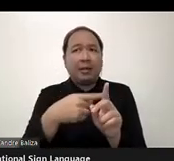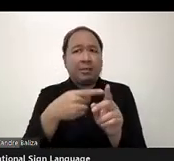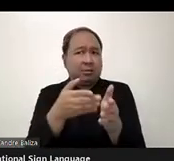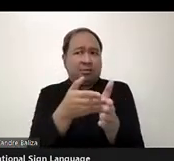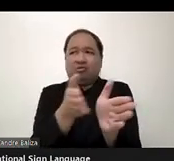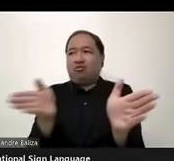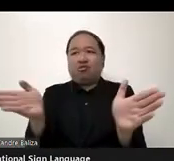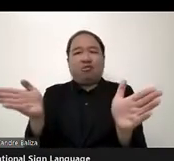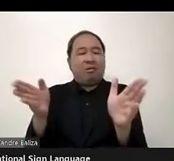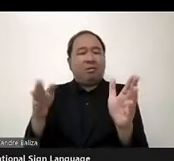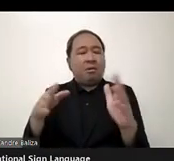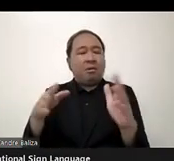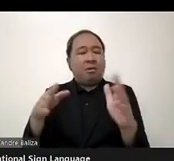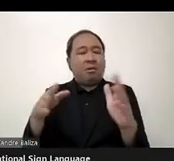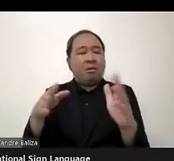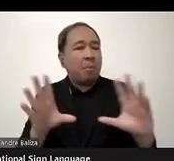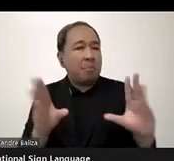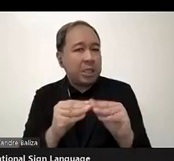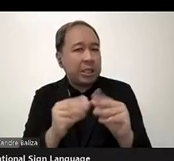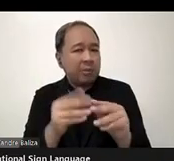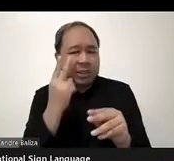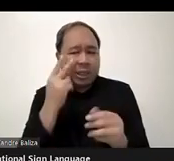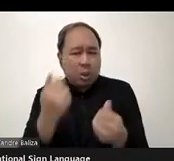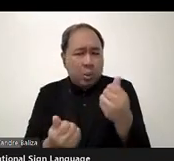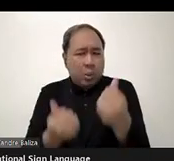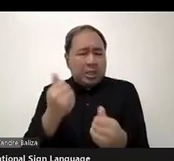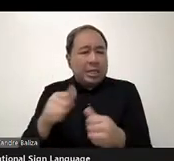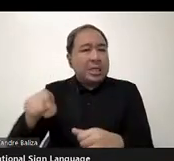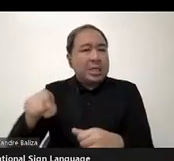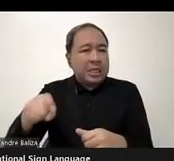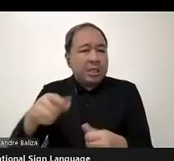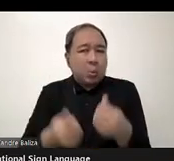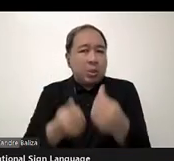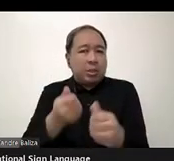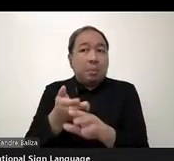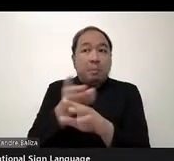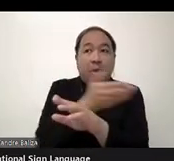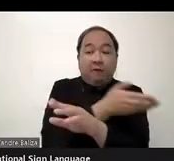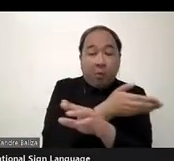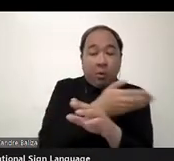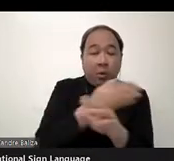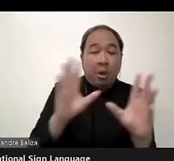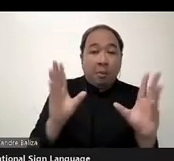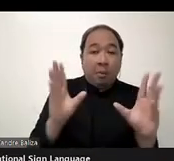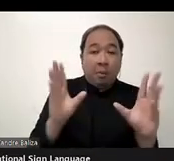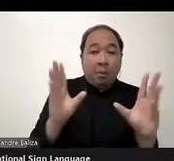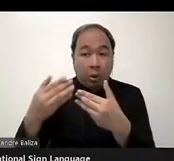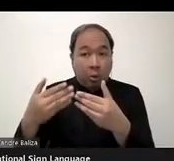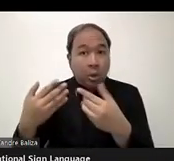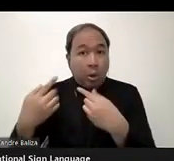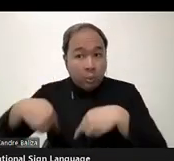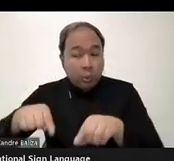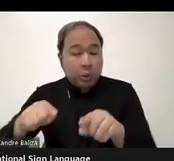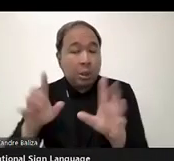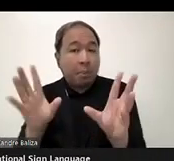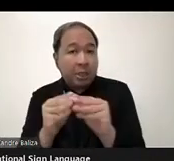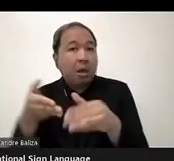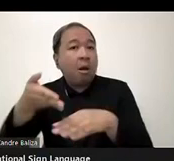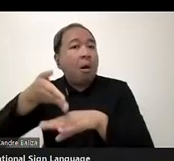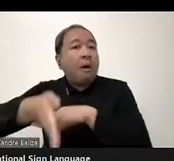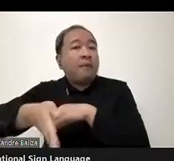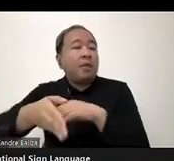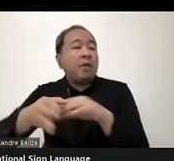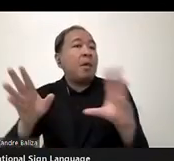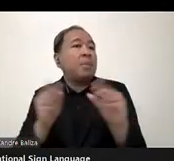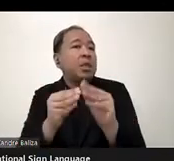understand what is needed, what needs to be before the meetings, during the meetings, and after the meetings to make sure that they are